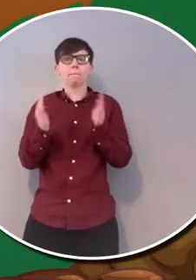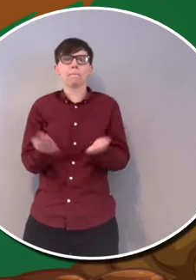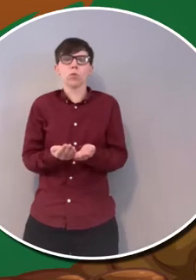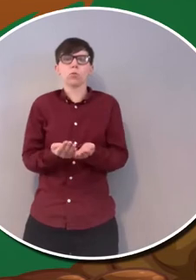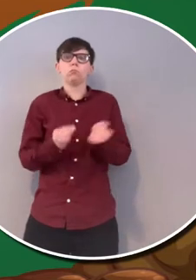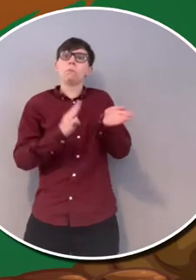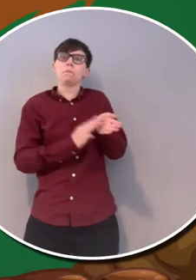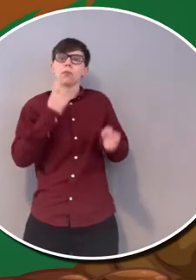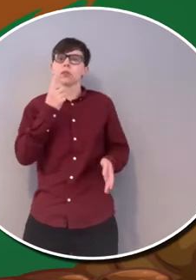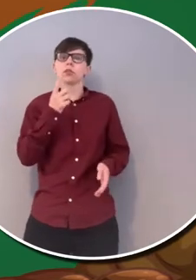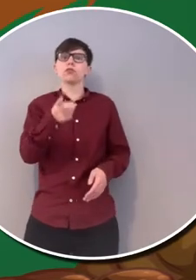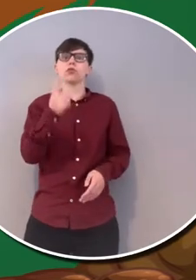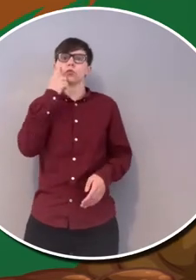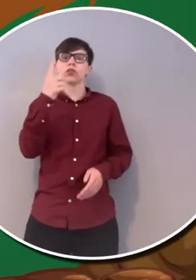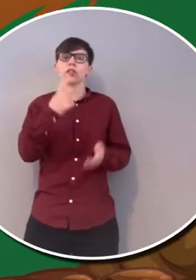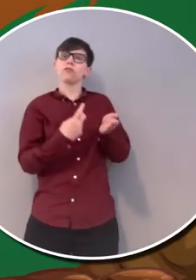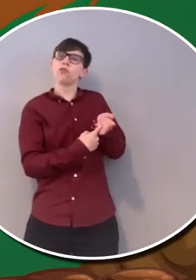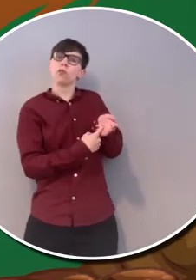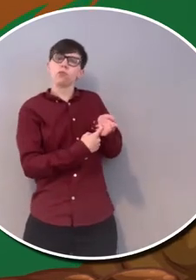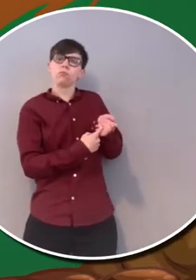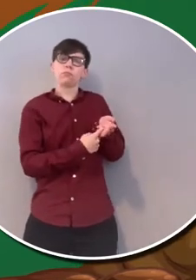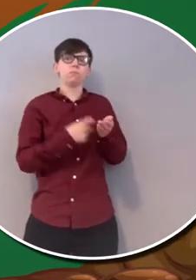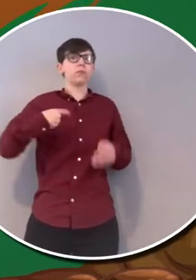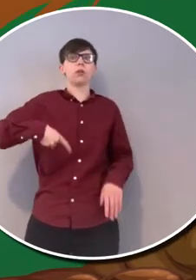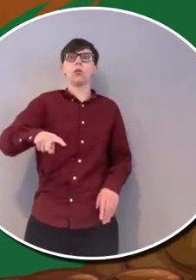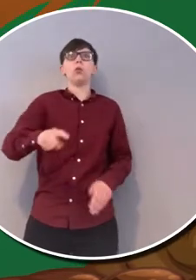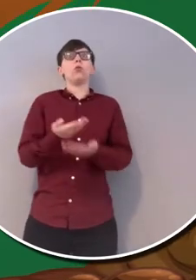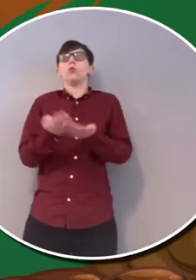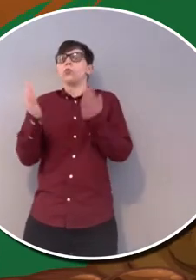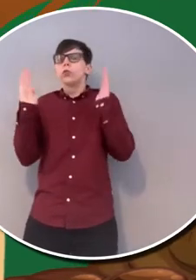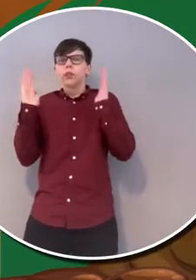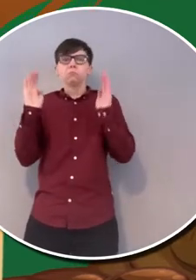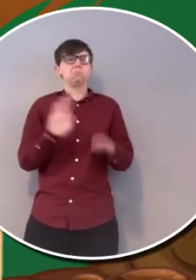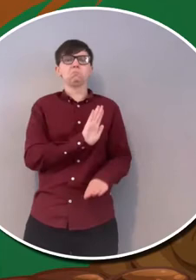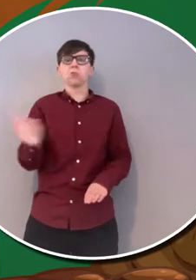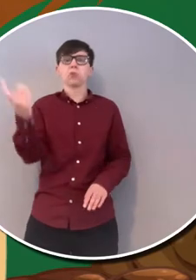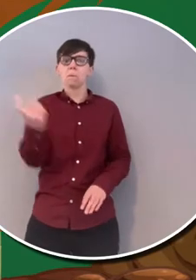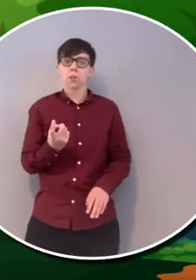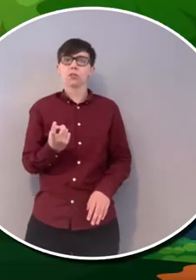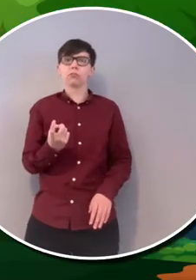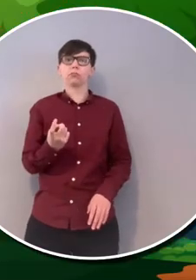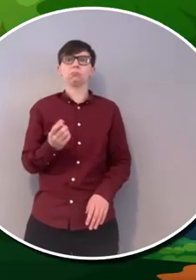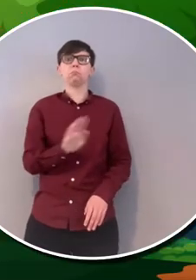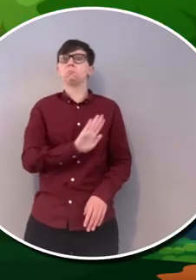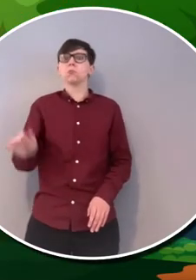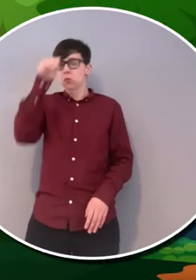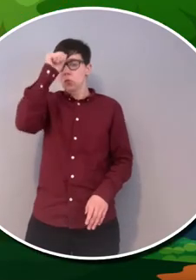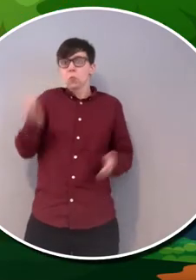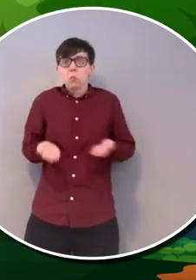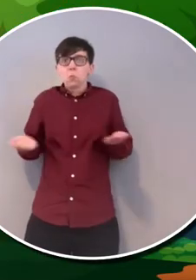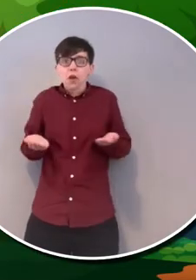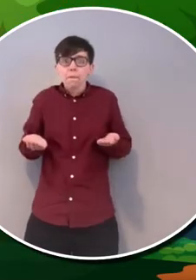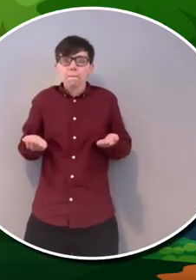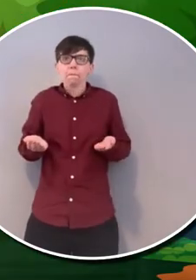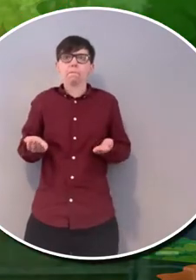Rollo? He's been out all day, and he hasn't come back yet. I don't know where he is. And they said, we'll